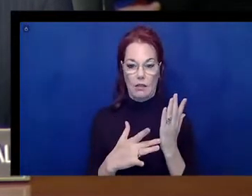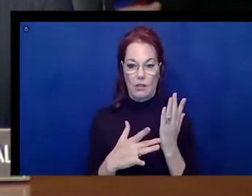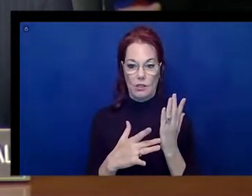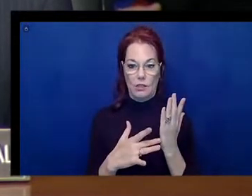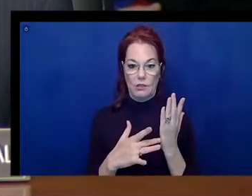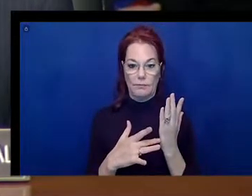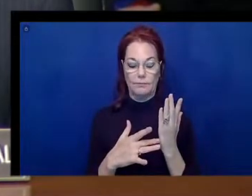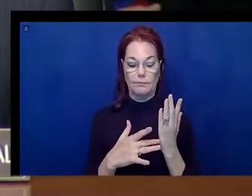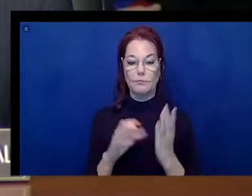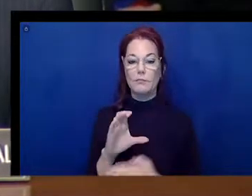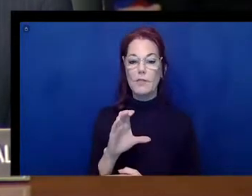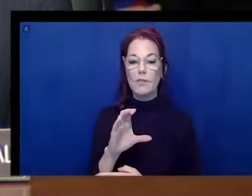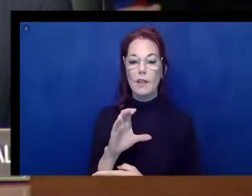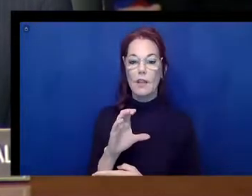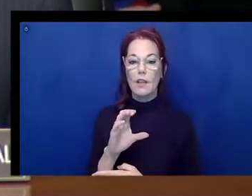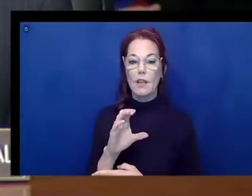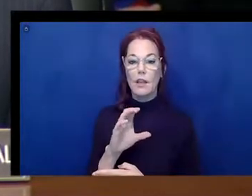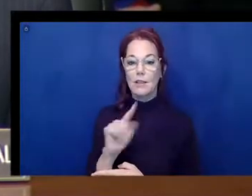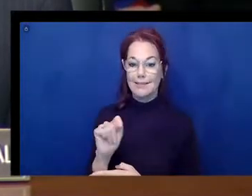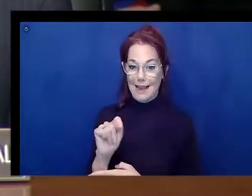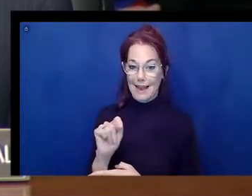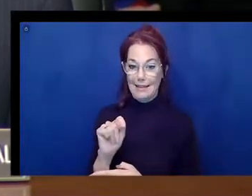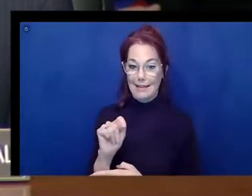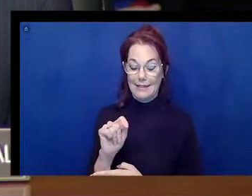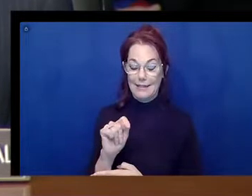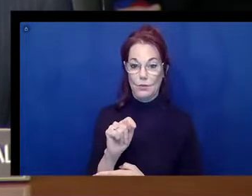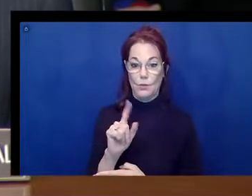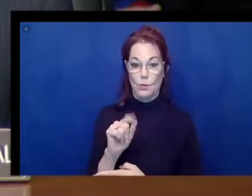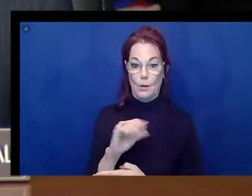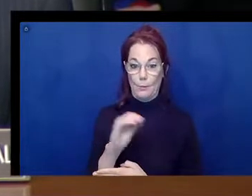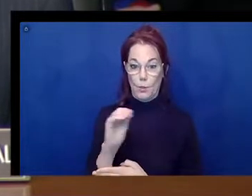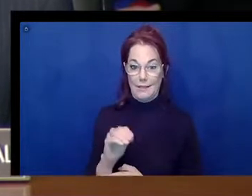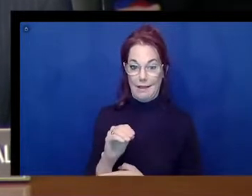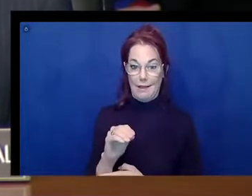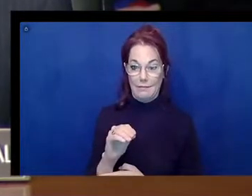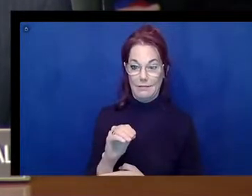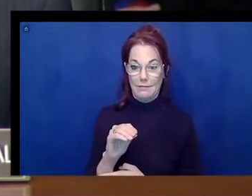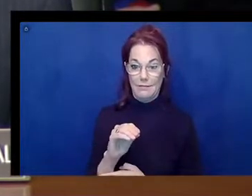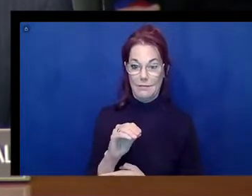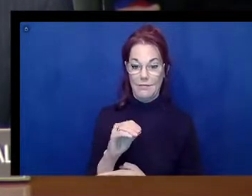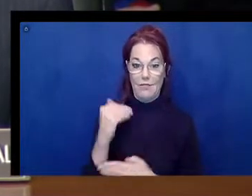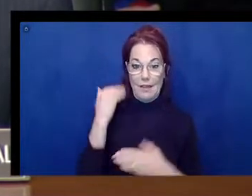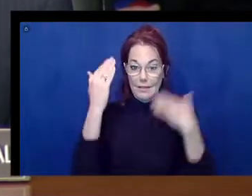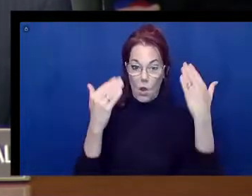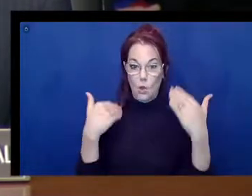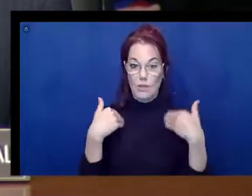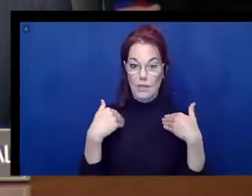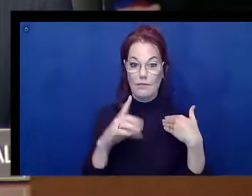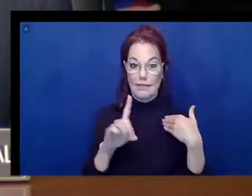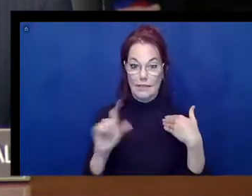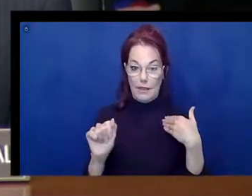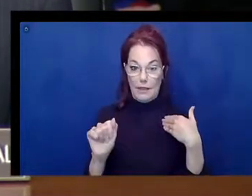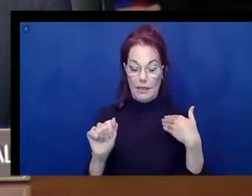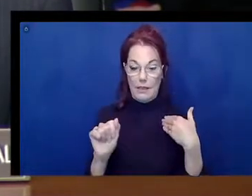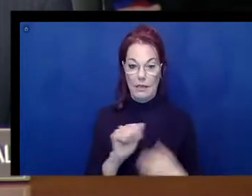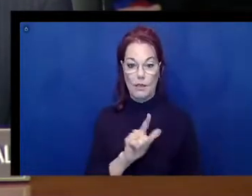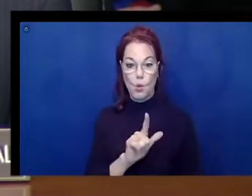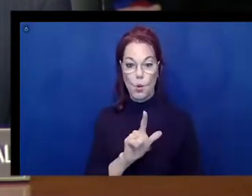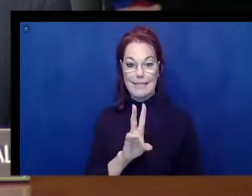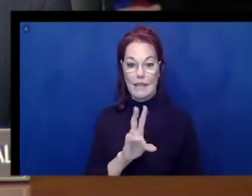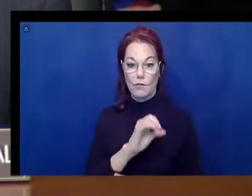Connecticut, 21% of all adults live with a disability, and 27% of all veterans,